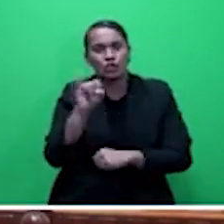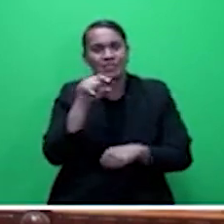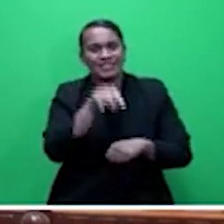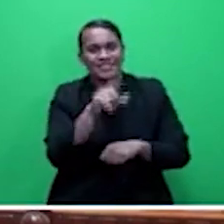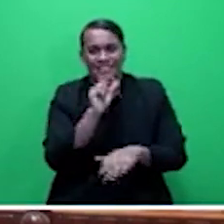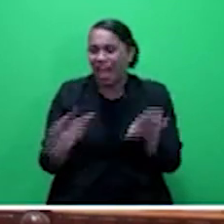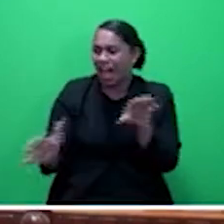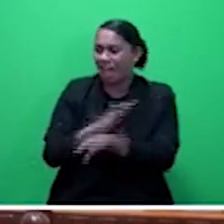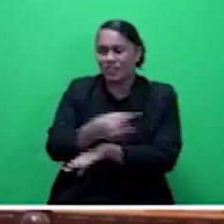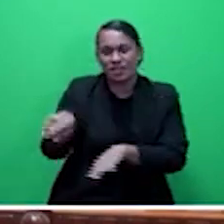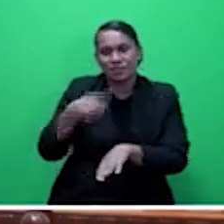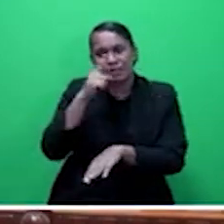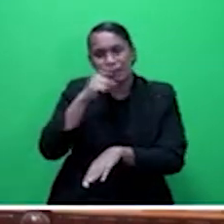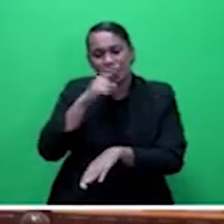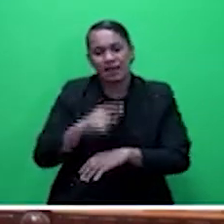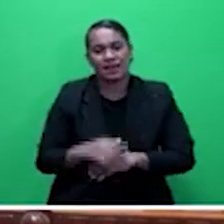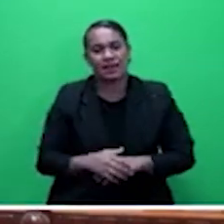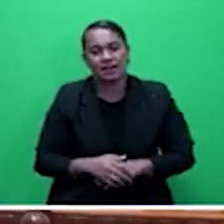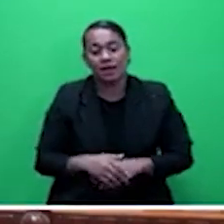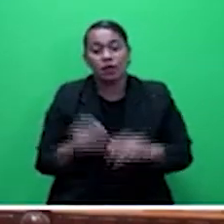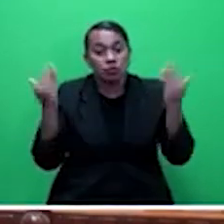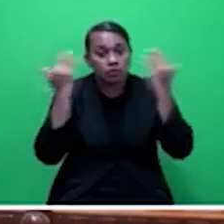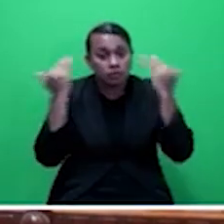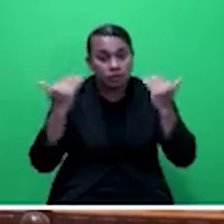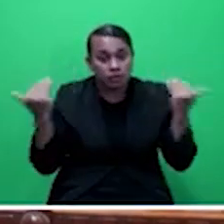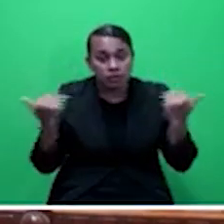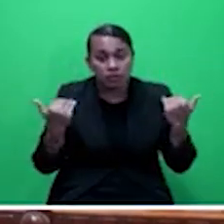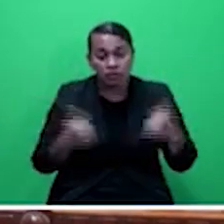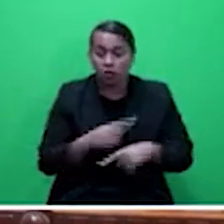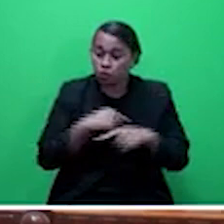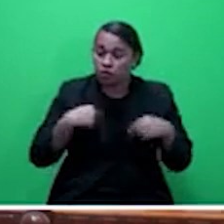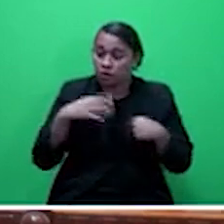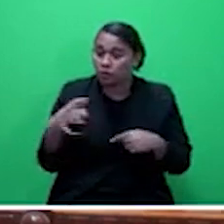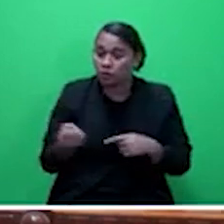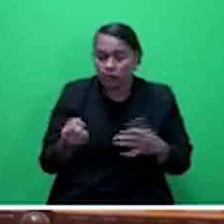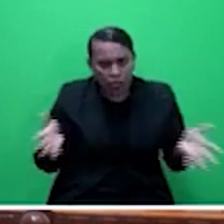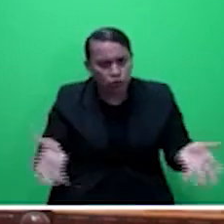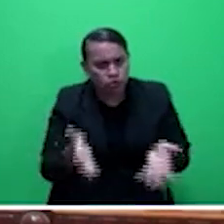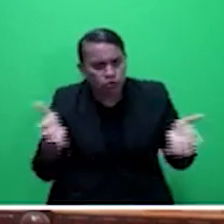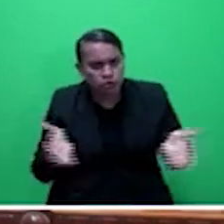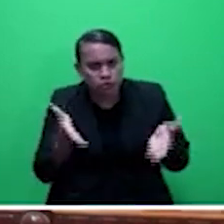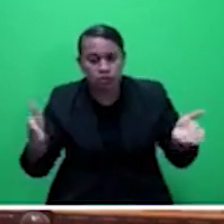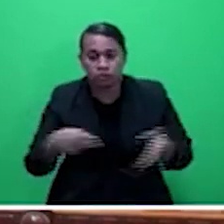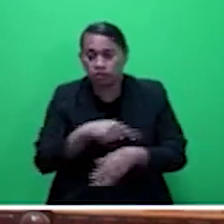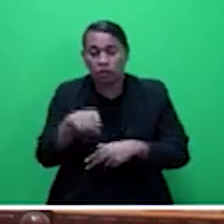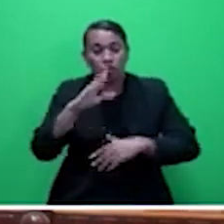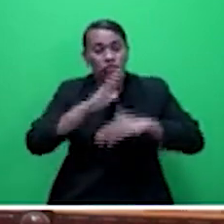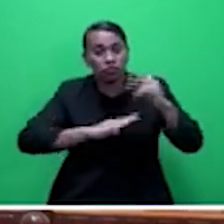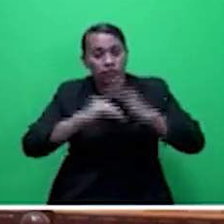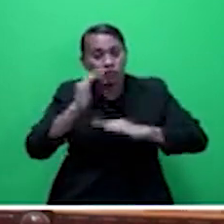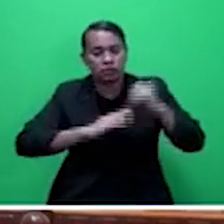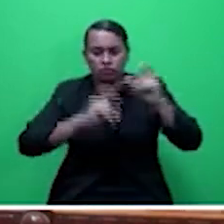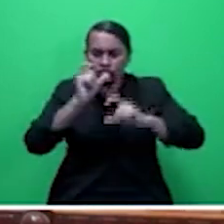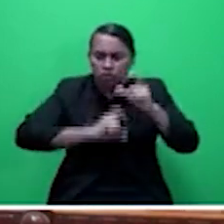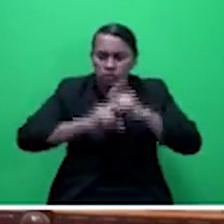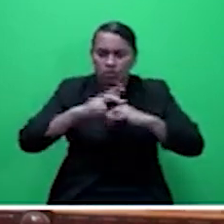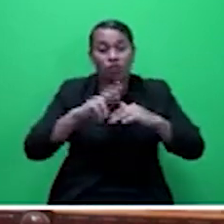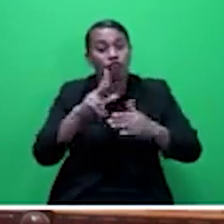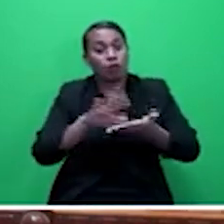Honorable Speaker, we must encourage the construction of community hall come